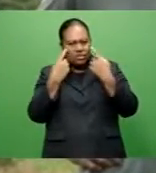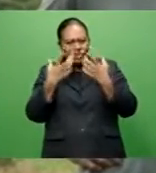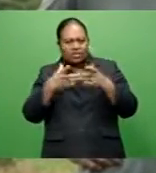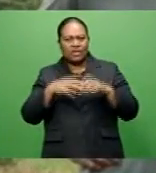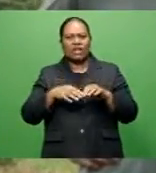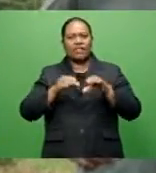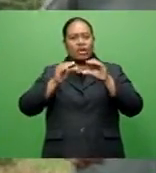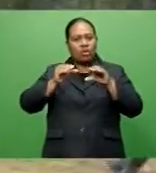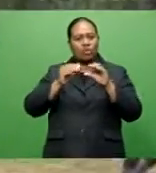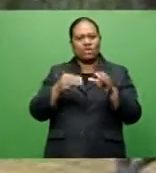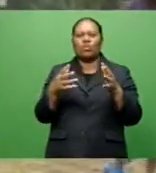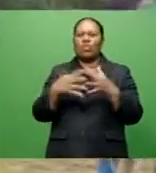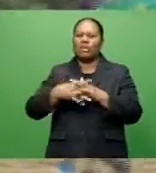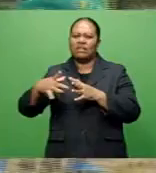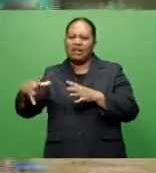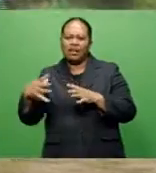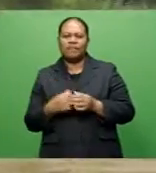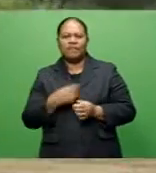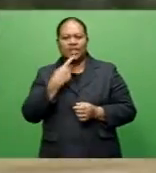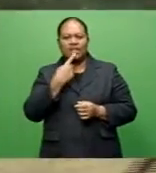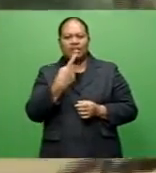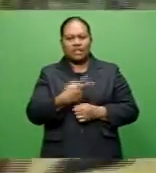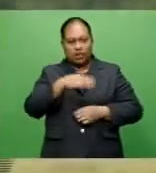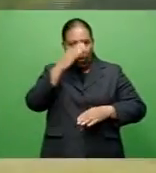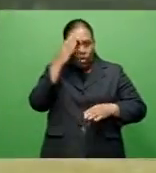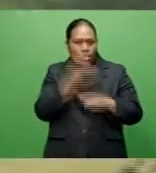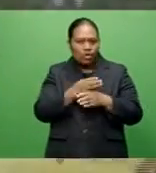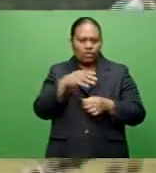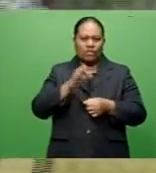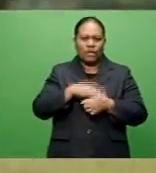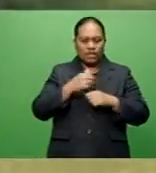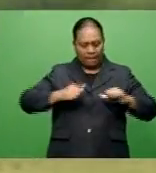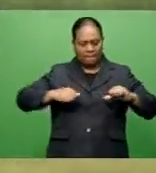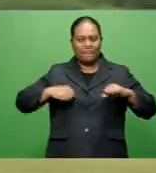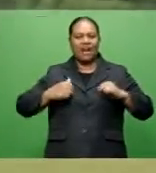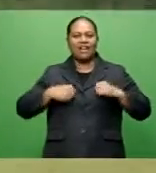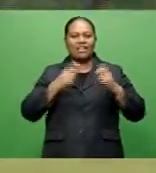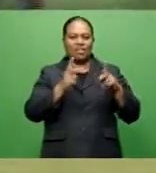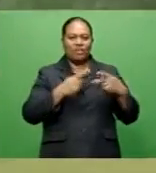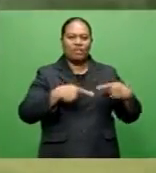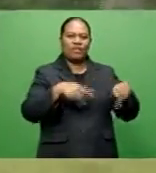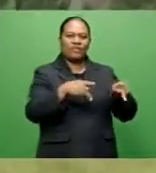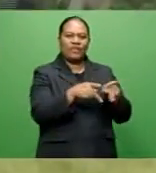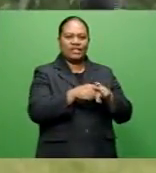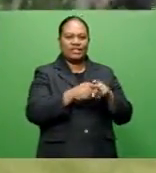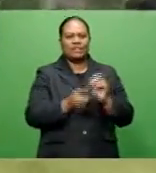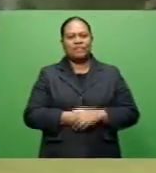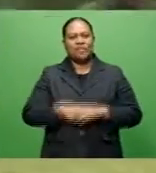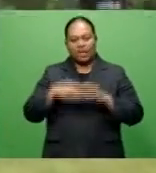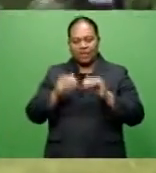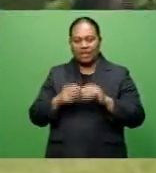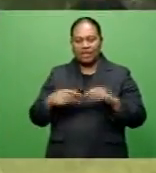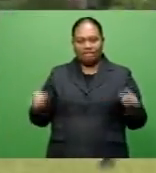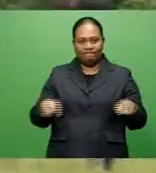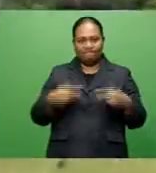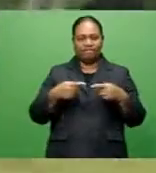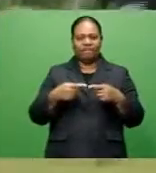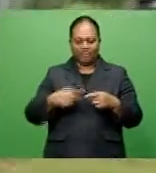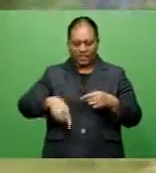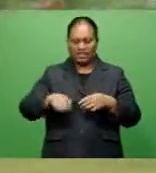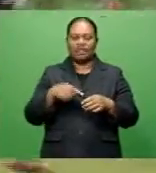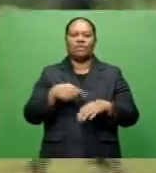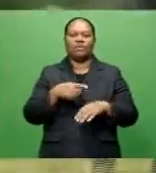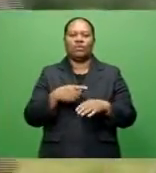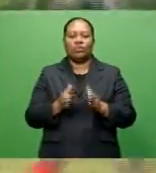Waisalem Bose says Wayne Rouseau hopes to restore some pride for their province when they compete at the Uprising 7s this weekend.